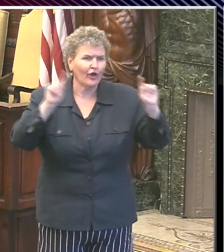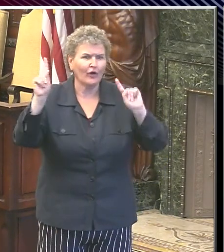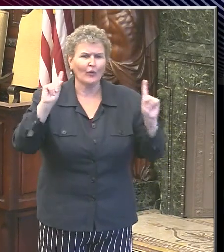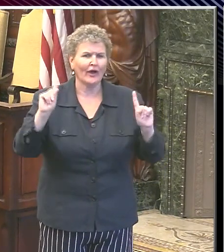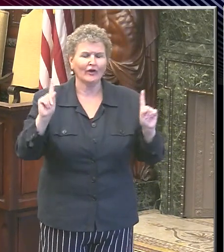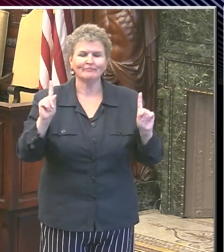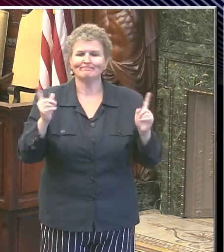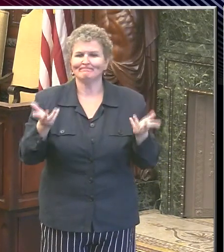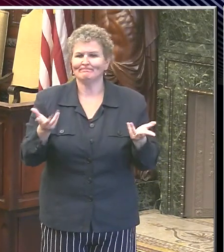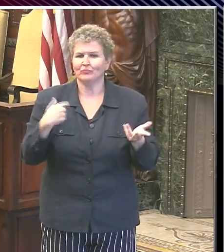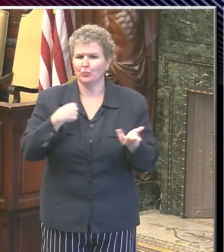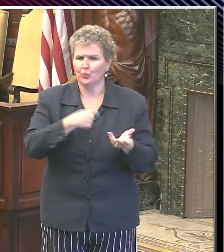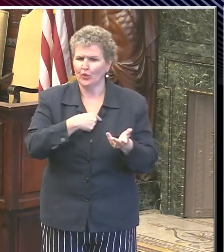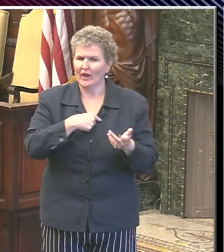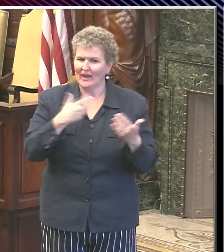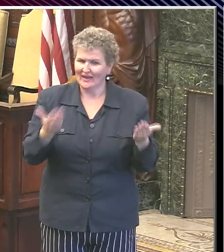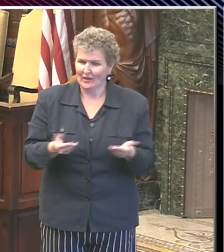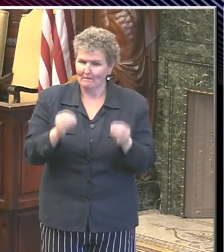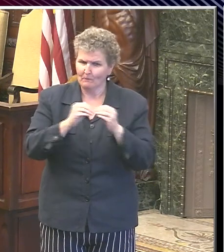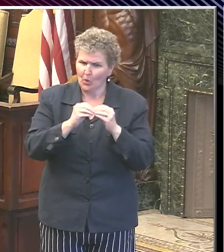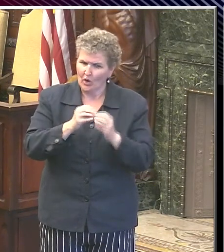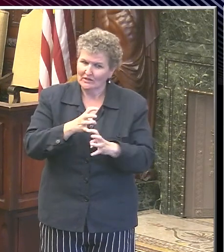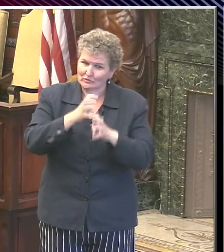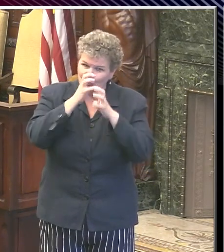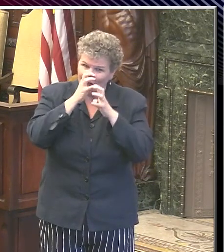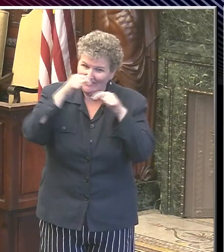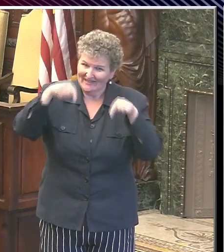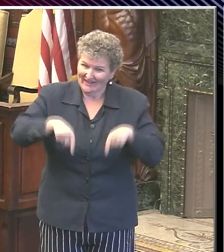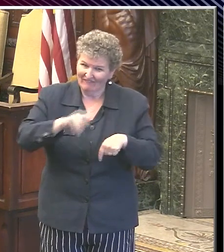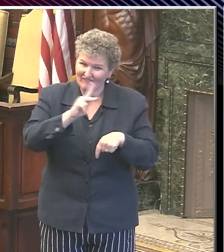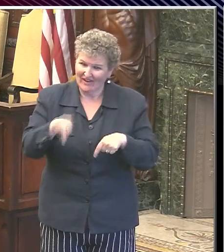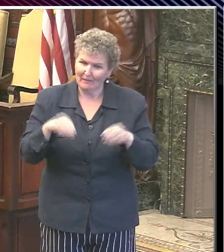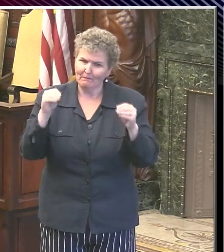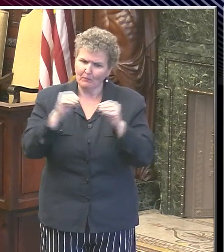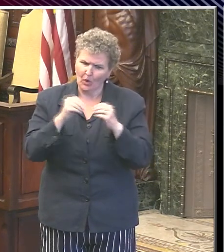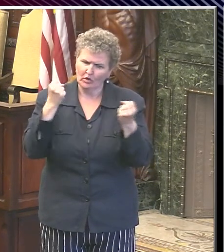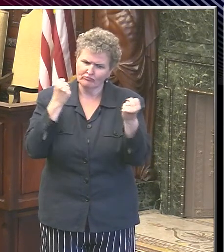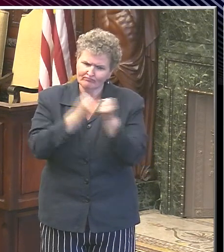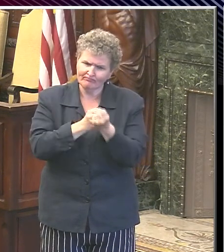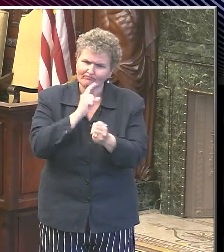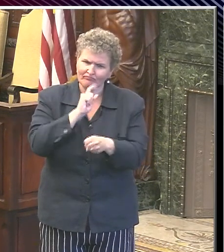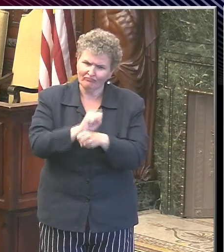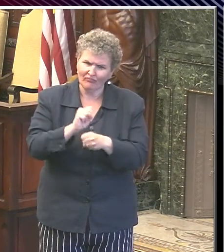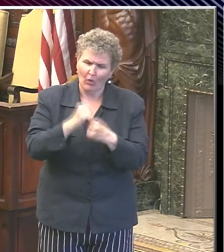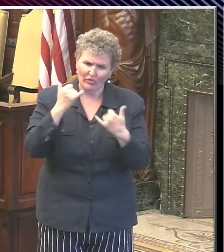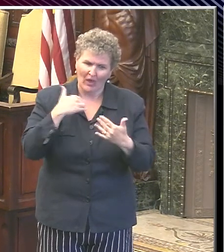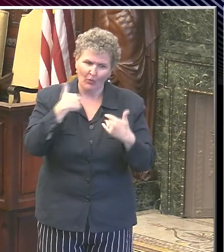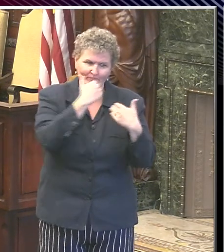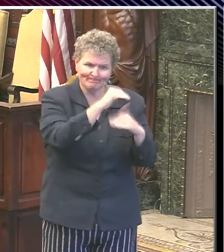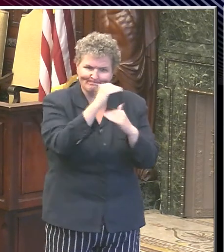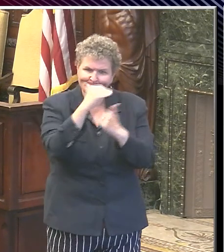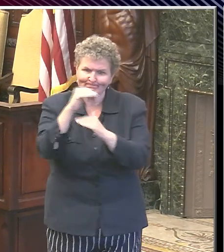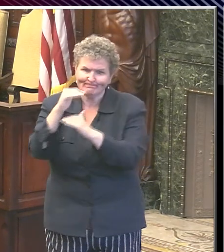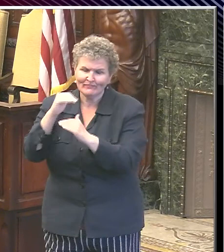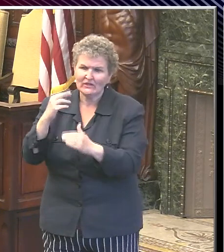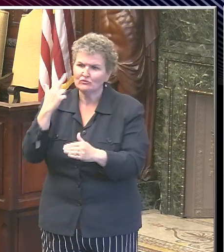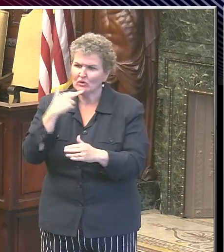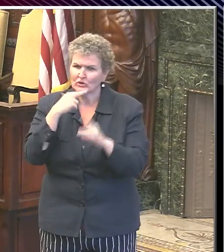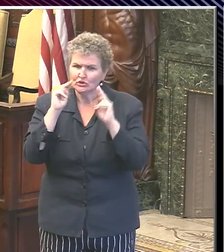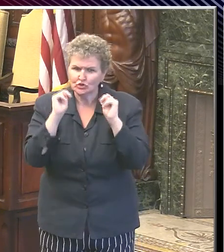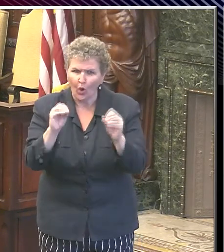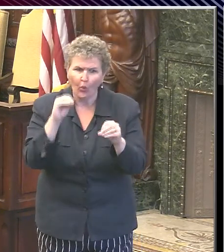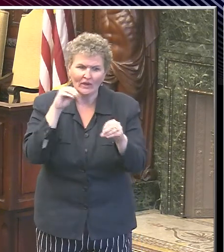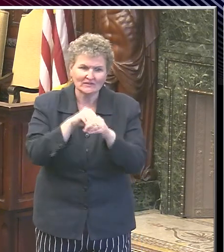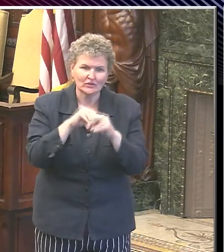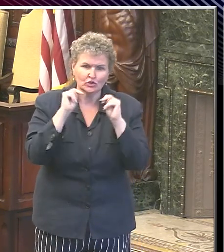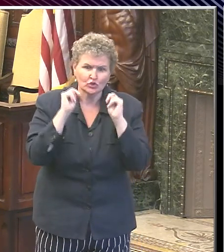say in general, more restrictive policies are justified. And I'm hopeful that we're limiting the rate of rise through that. All right. Thanks